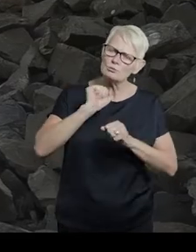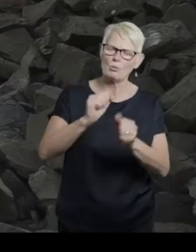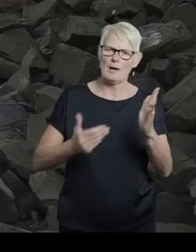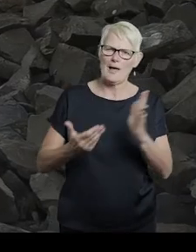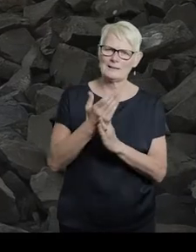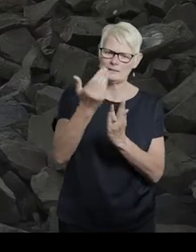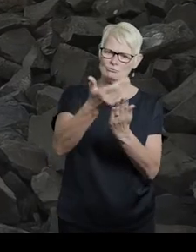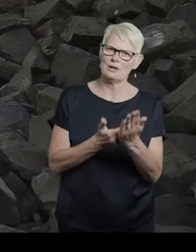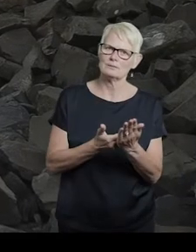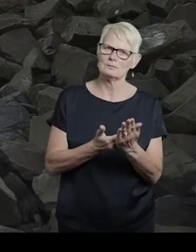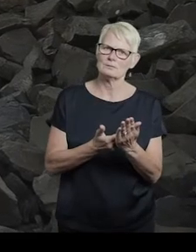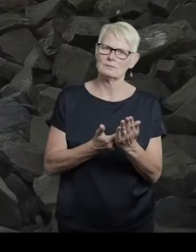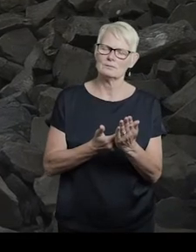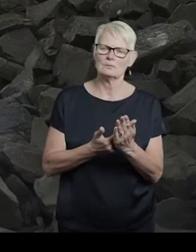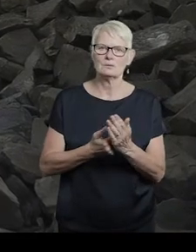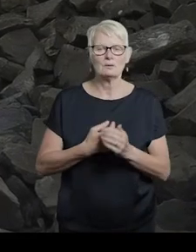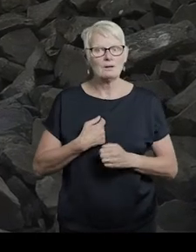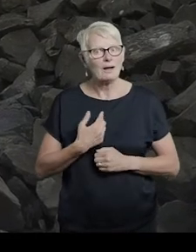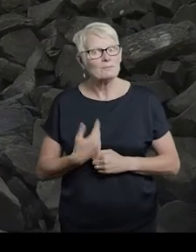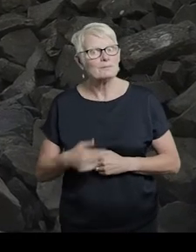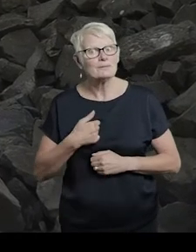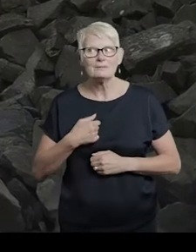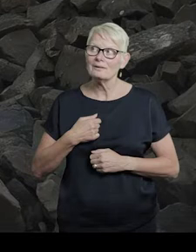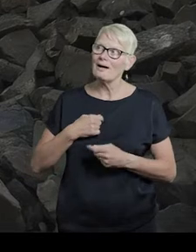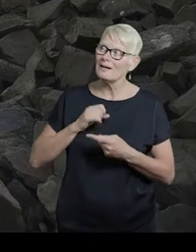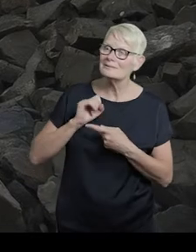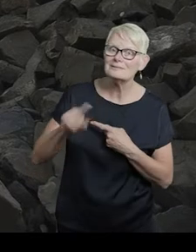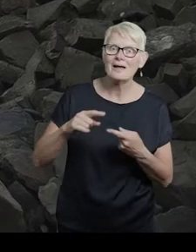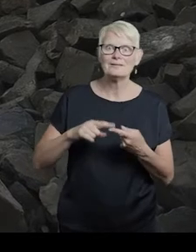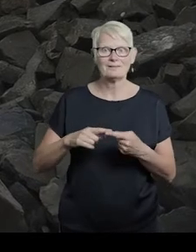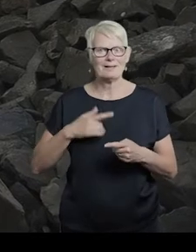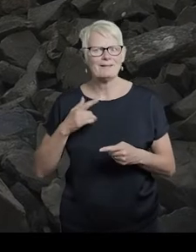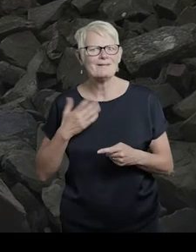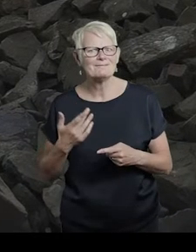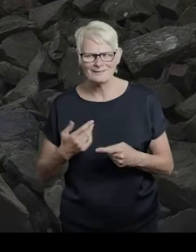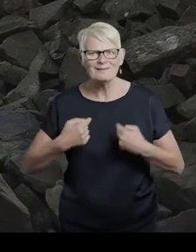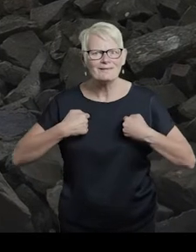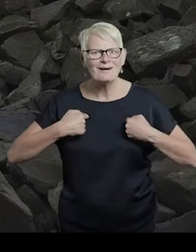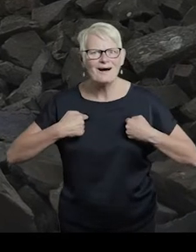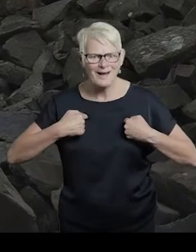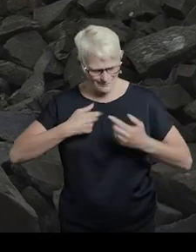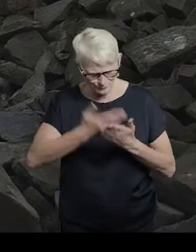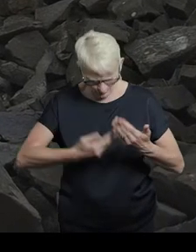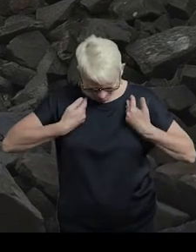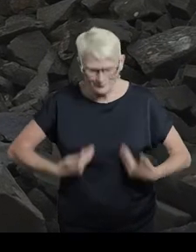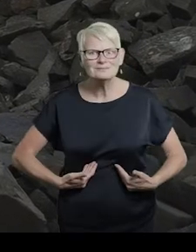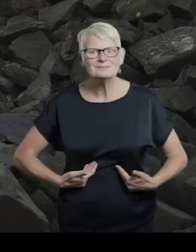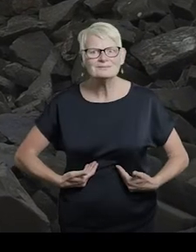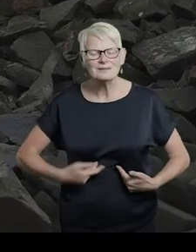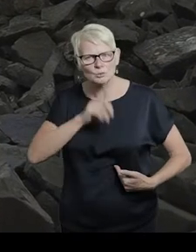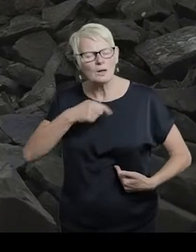I have, I send, I live. I am the document,